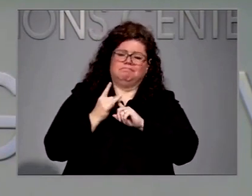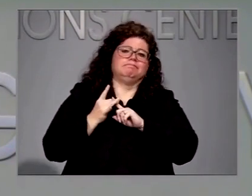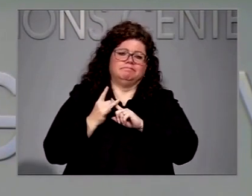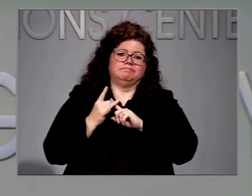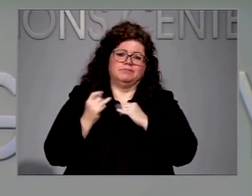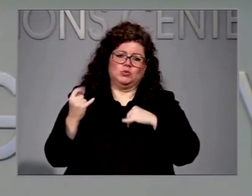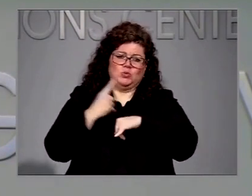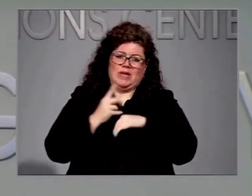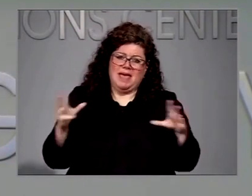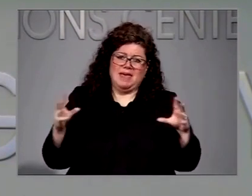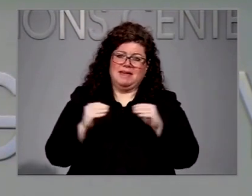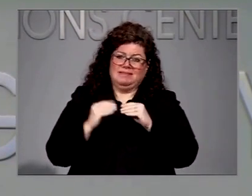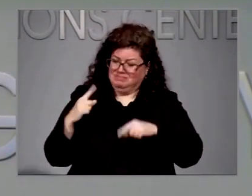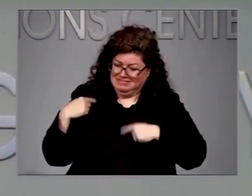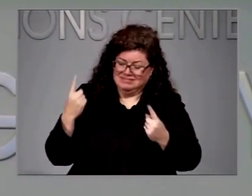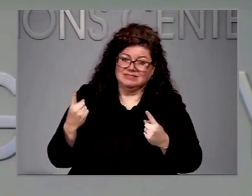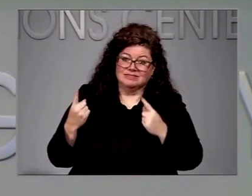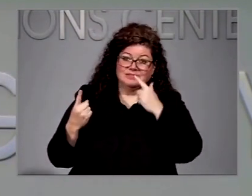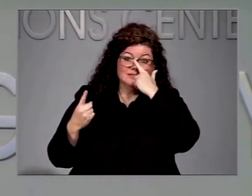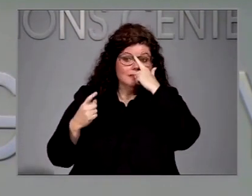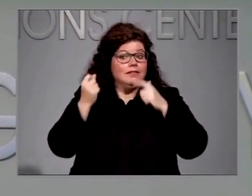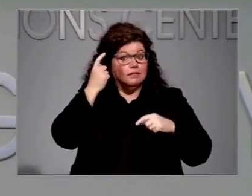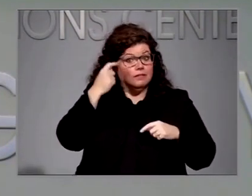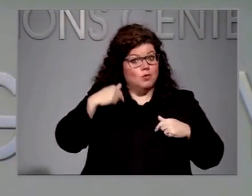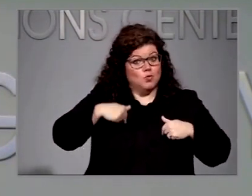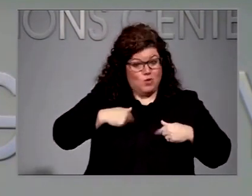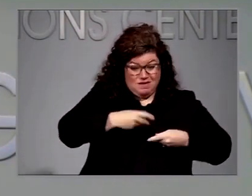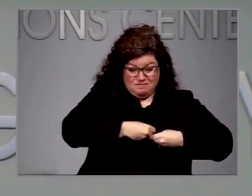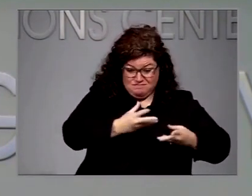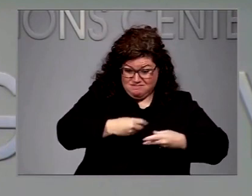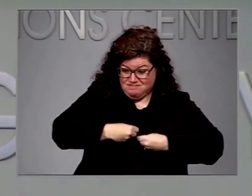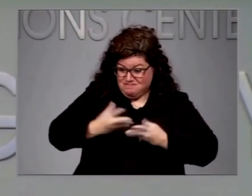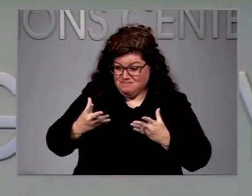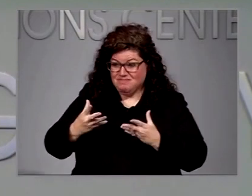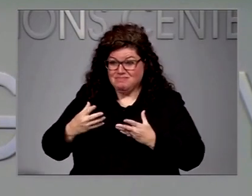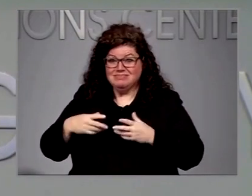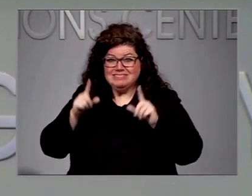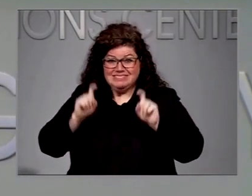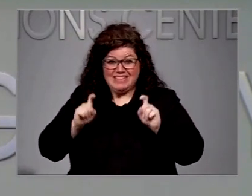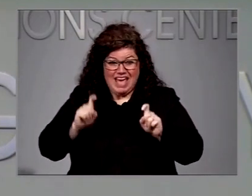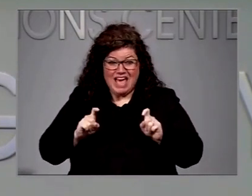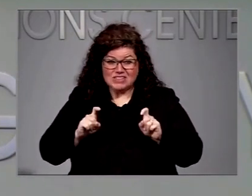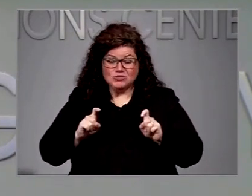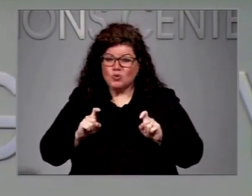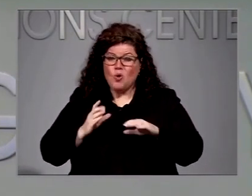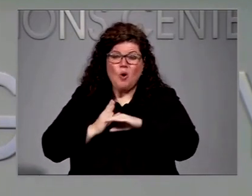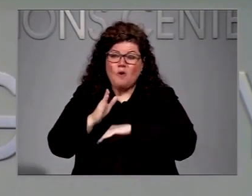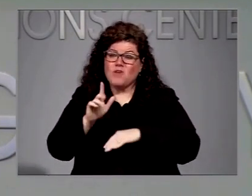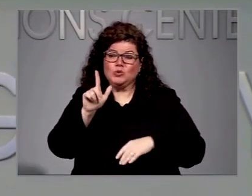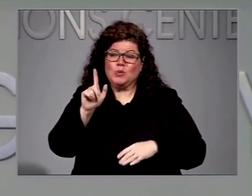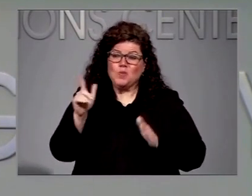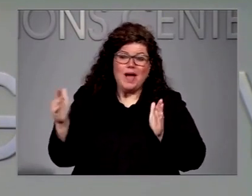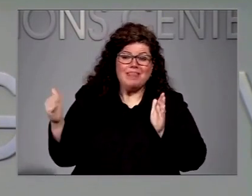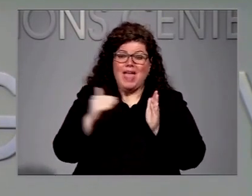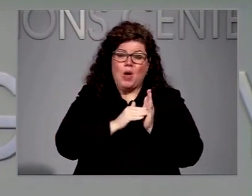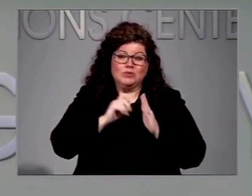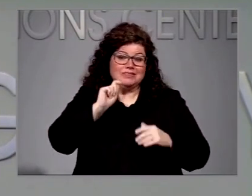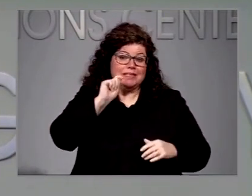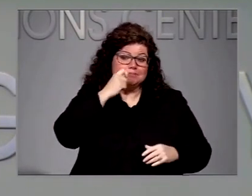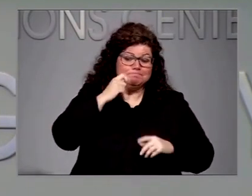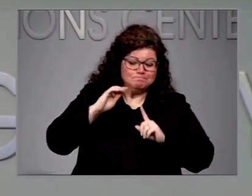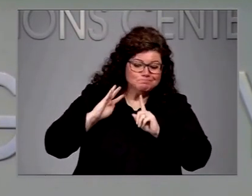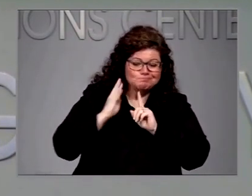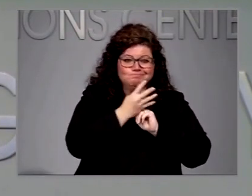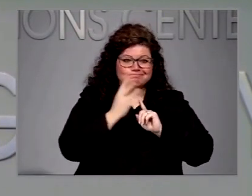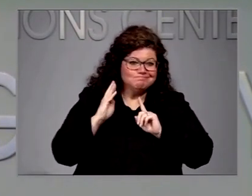And it's also the highest day of testing that we have had with over 21,000 tests reported. But the high number of new cases is not